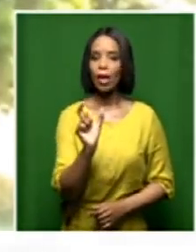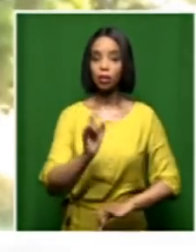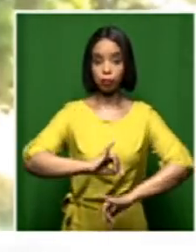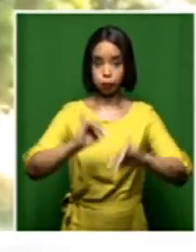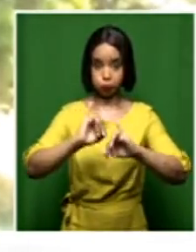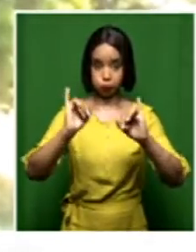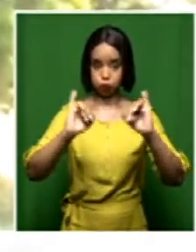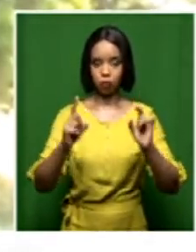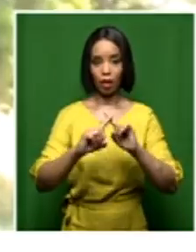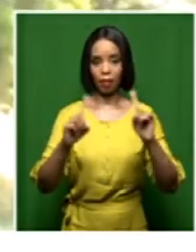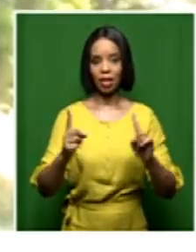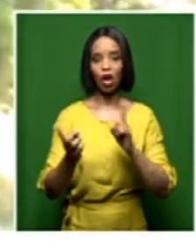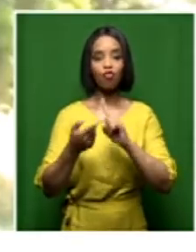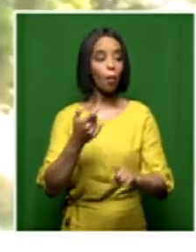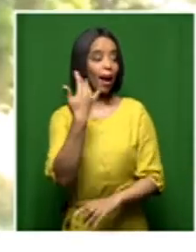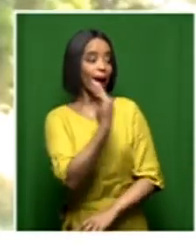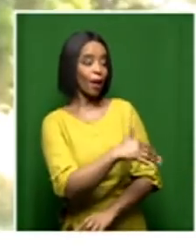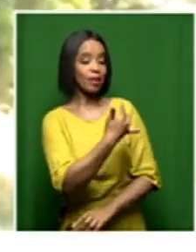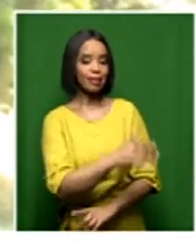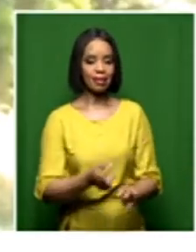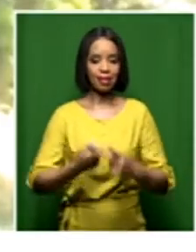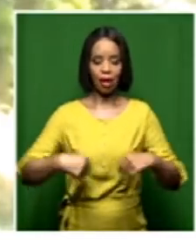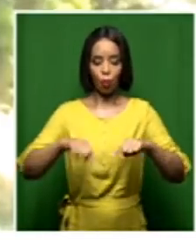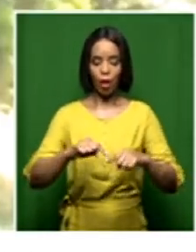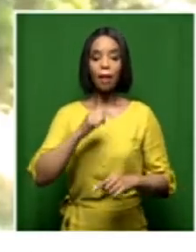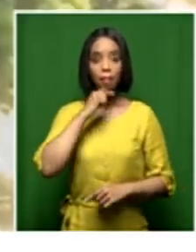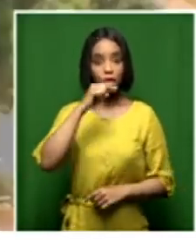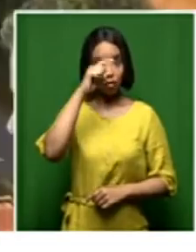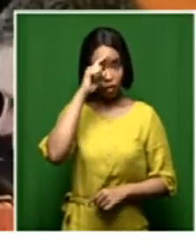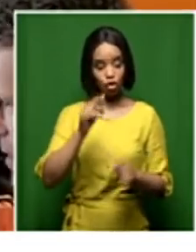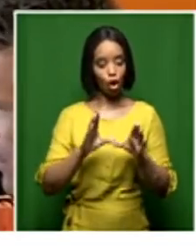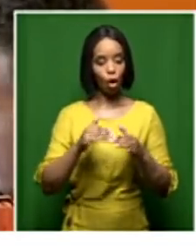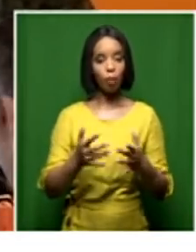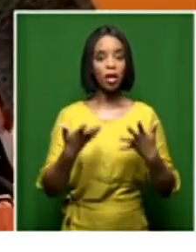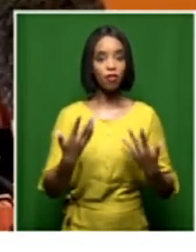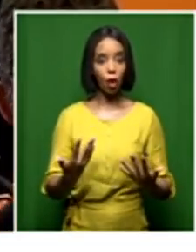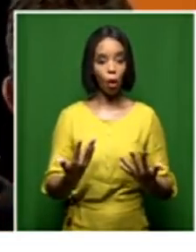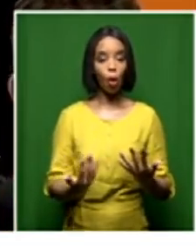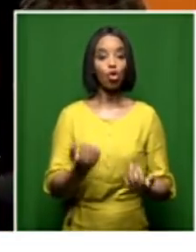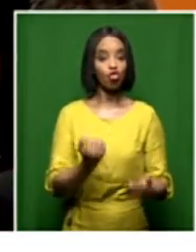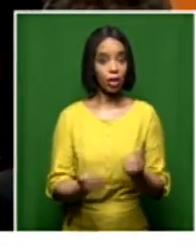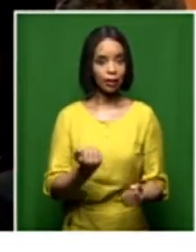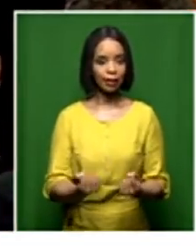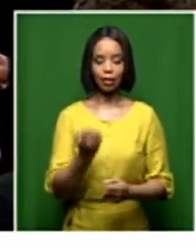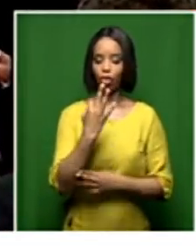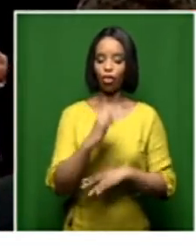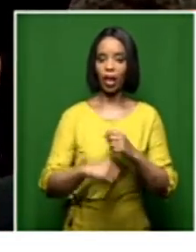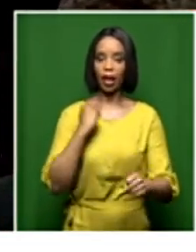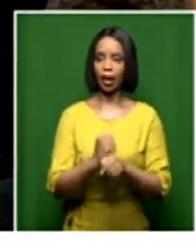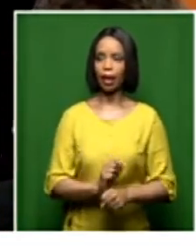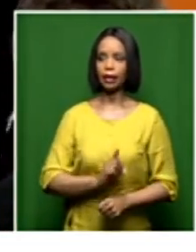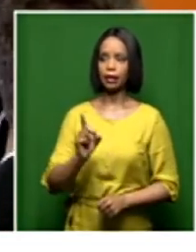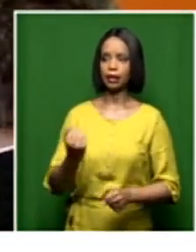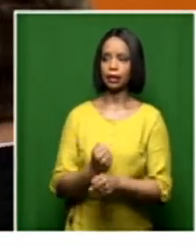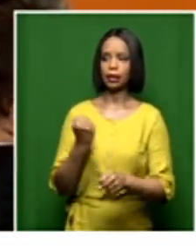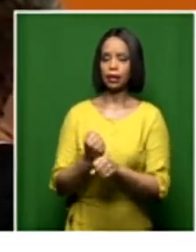an oversight body, as the Portfolio Committee on Justice, three years into that position, we